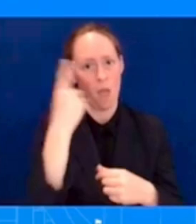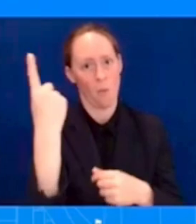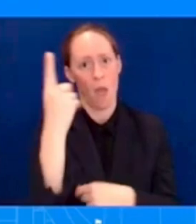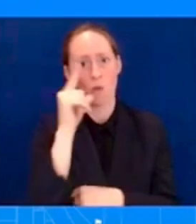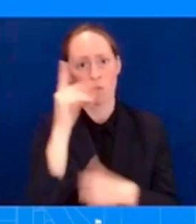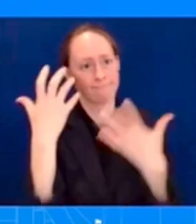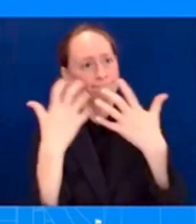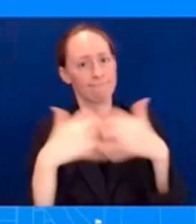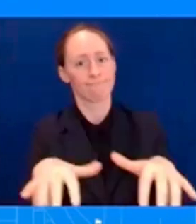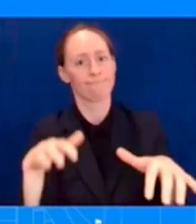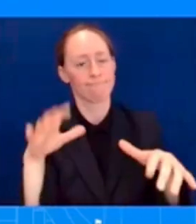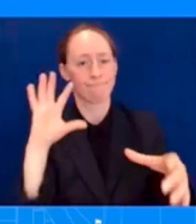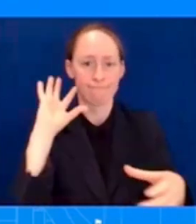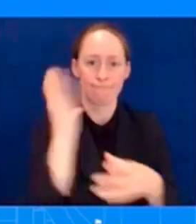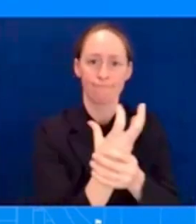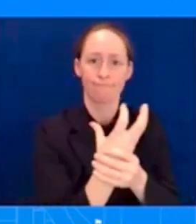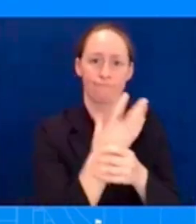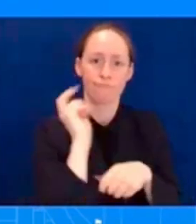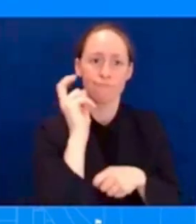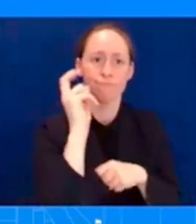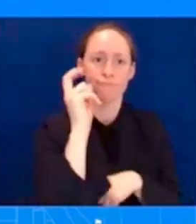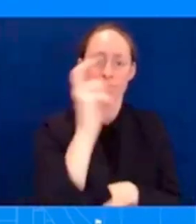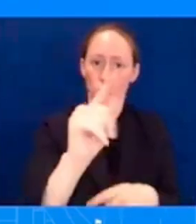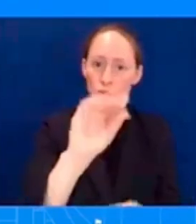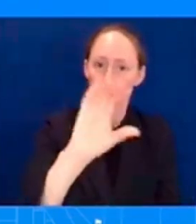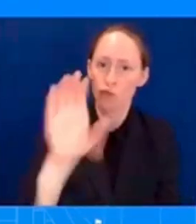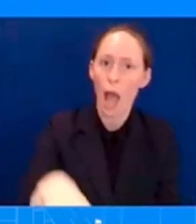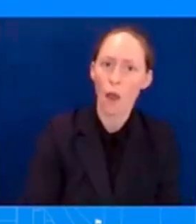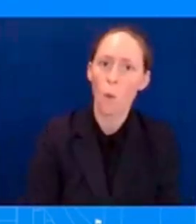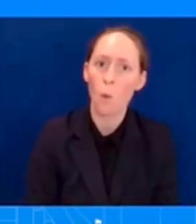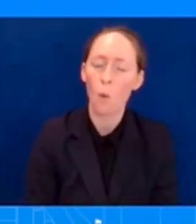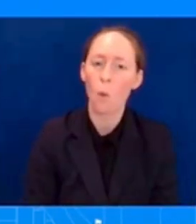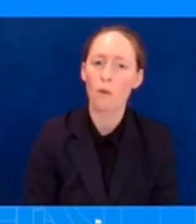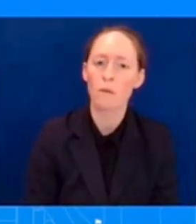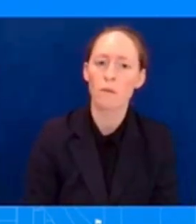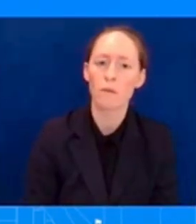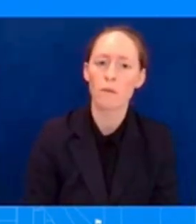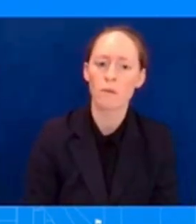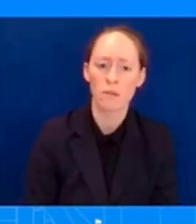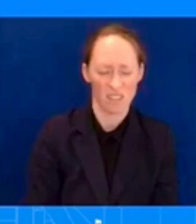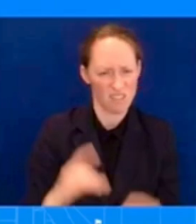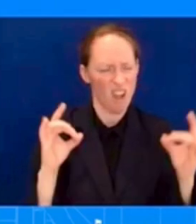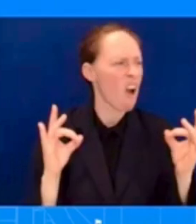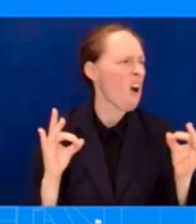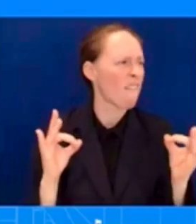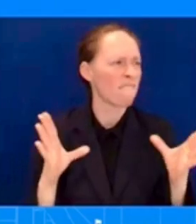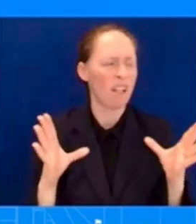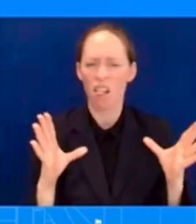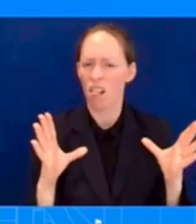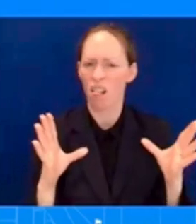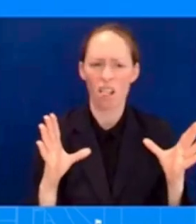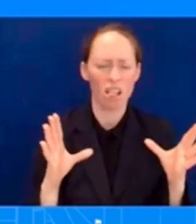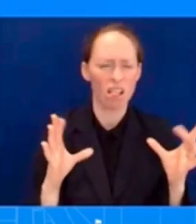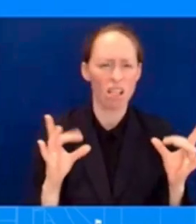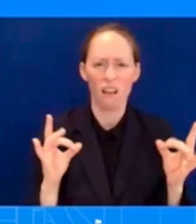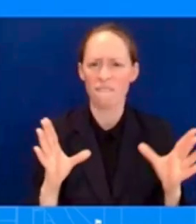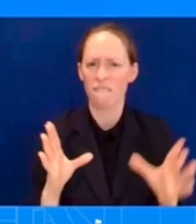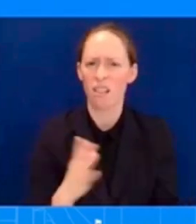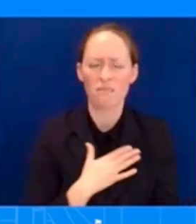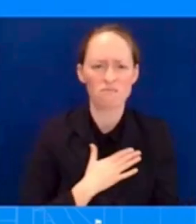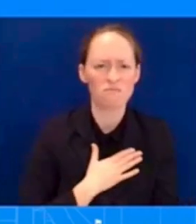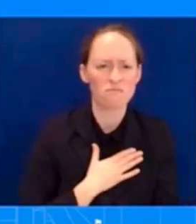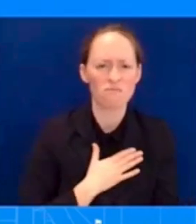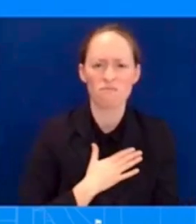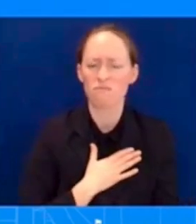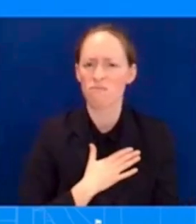condolences goes out to the child's family. That is horrific news and horrific to hear that. You know, I do have to